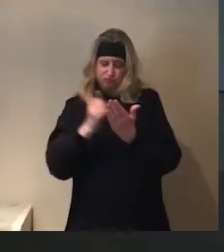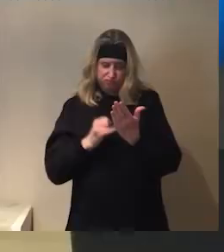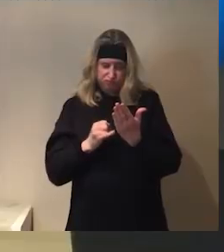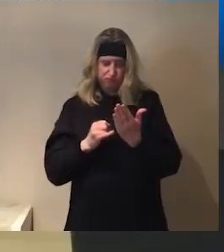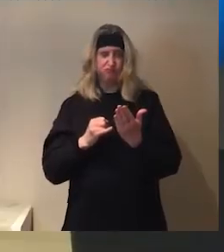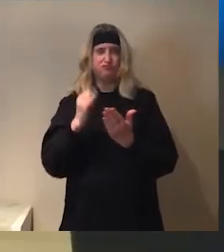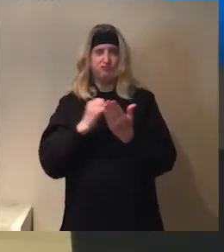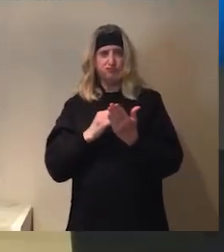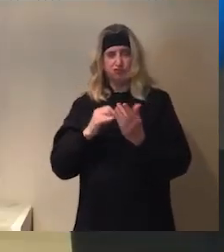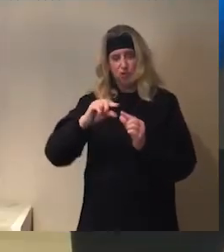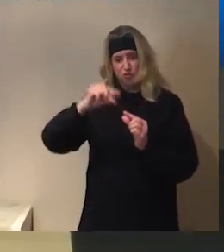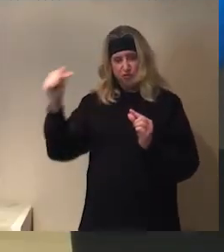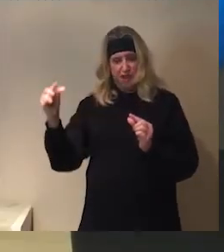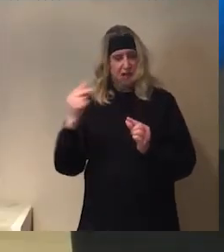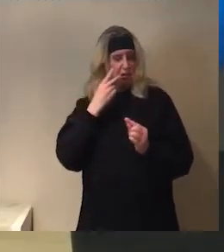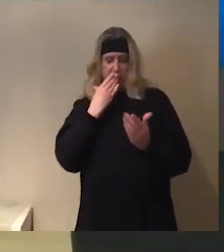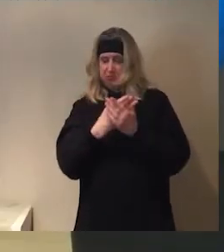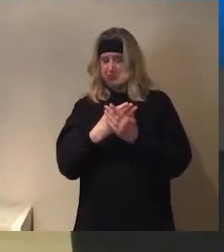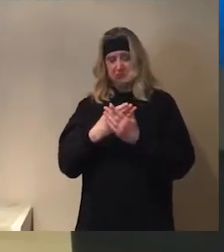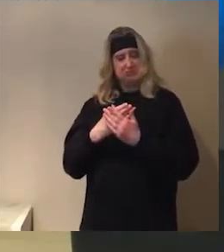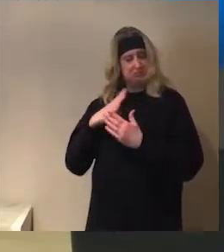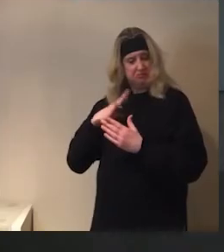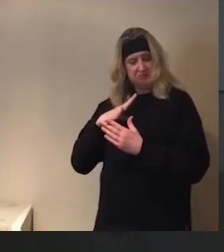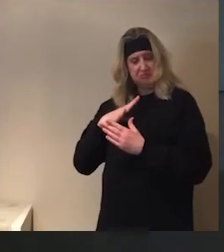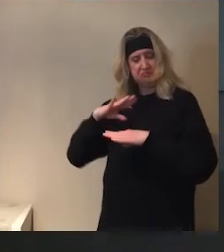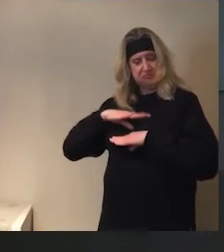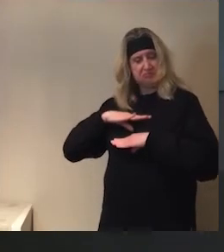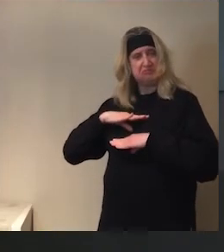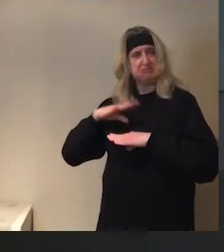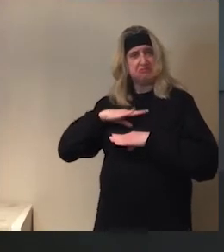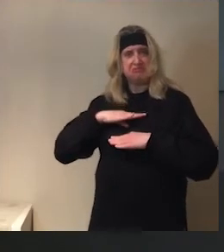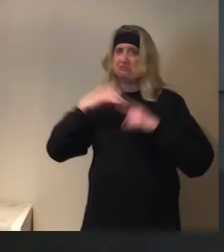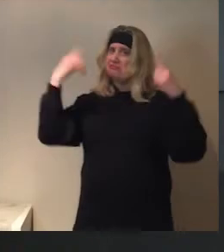All right. Looks pretty good to me. Ta-da!